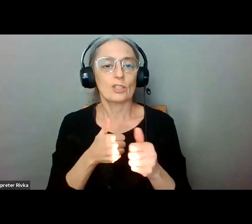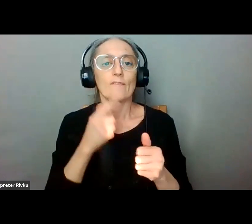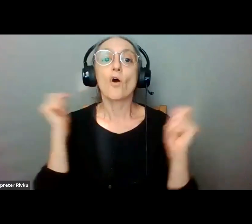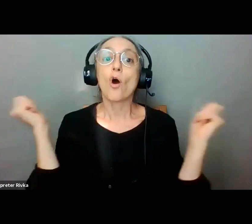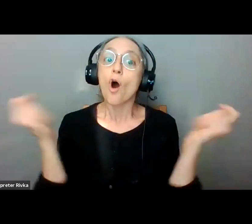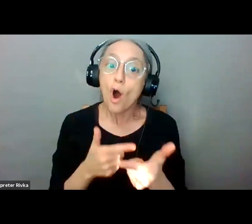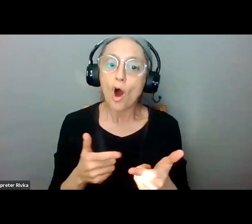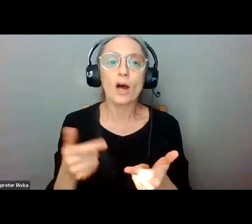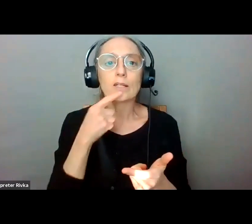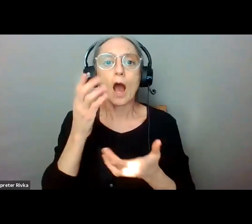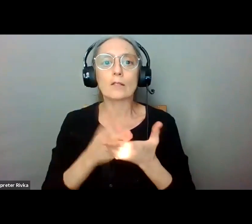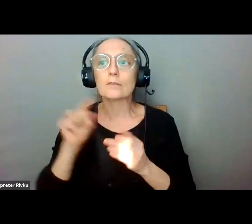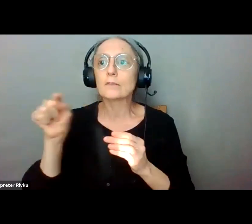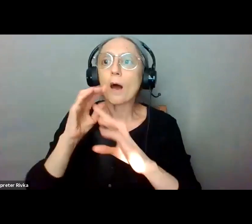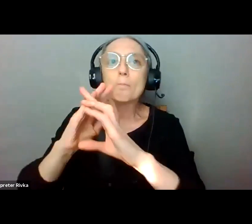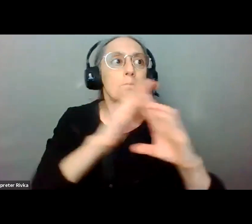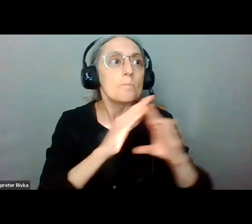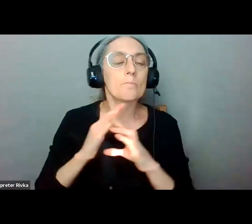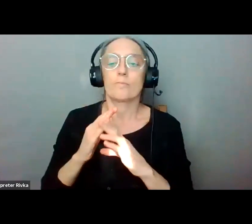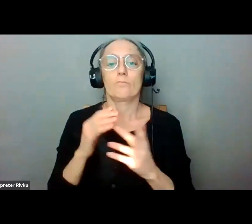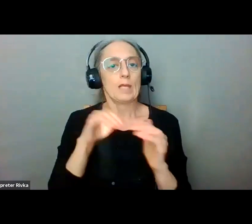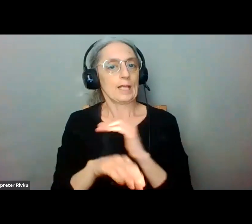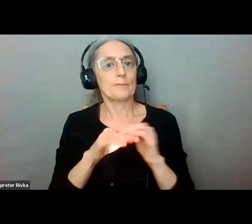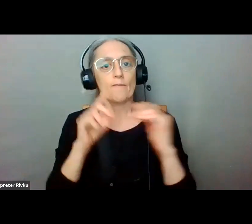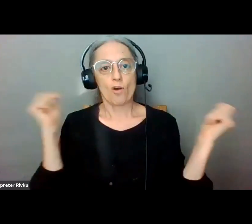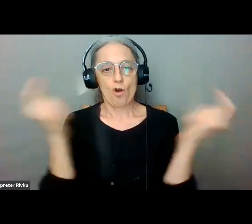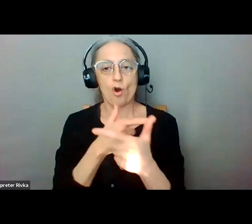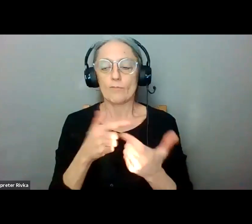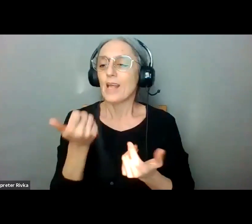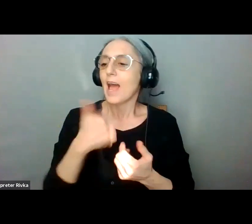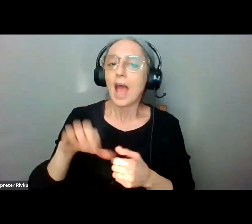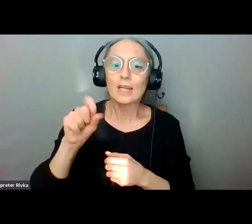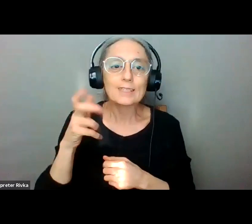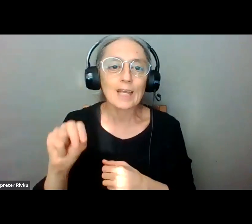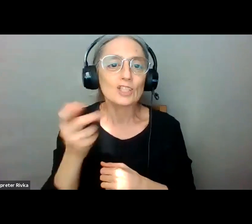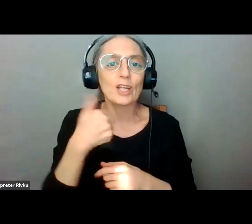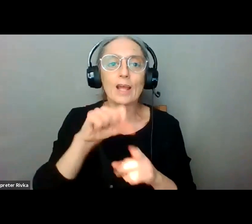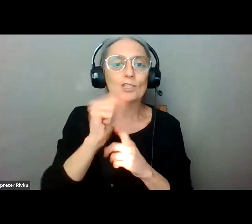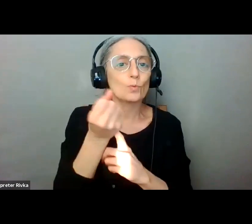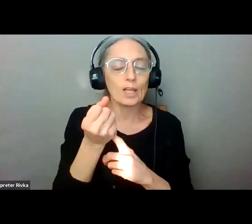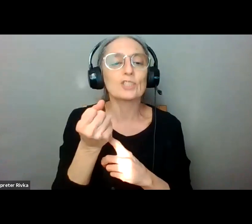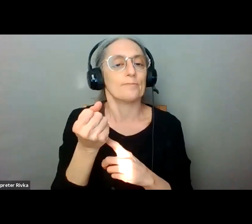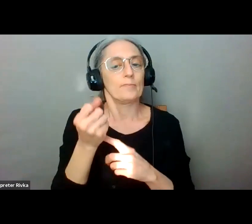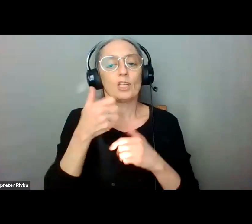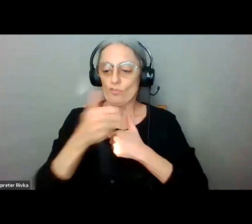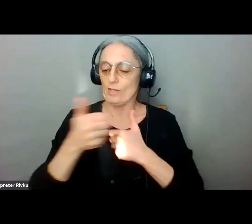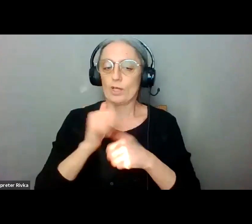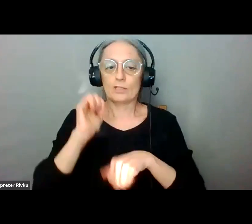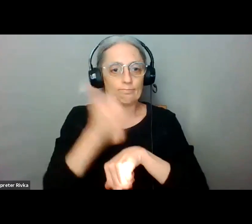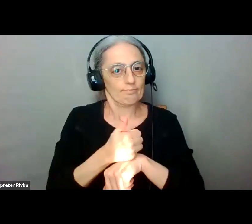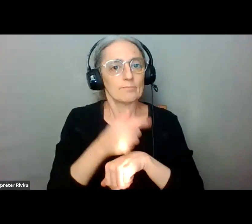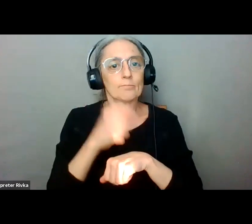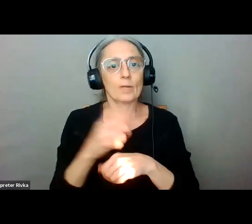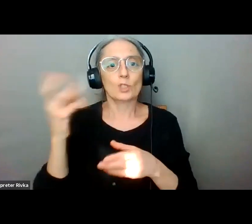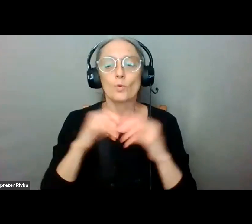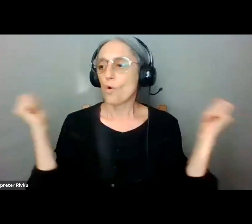um regard regardless of your of your station regardless of your situation that transportation has to be all encompassing